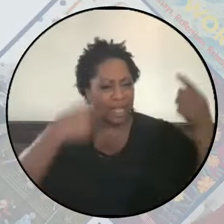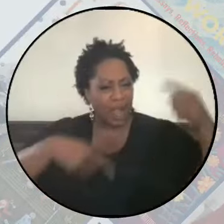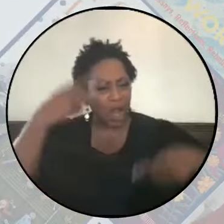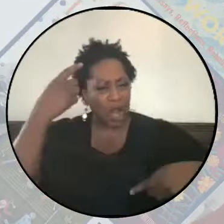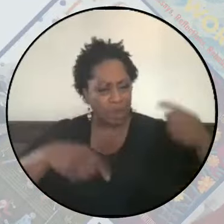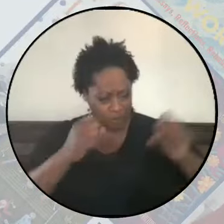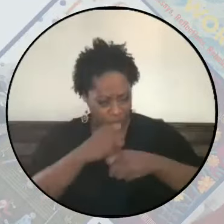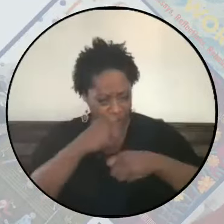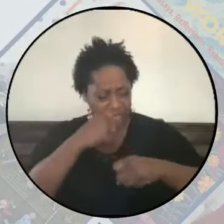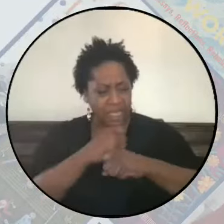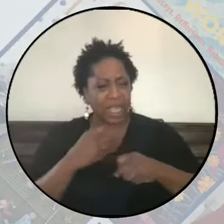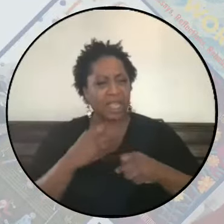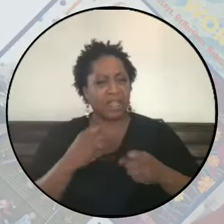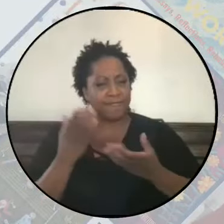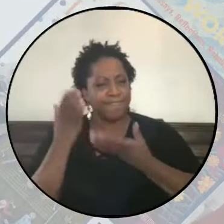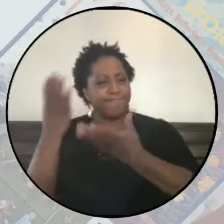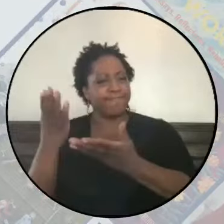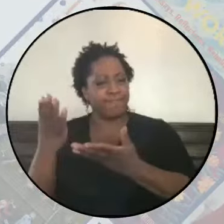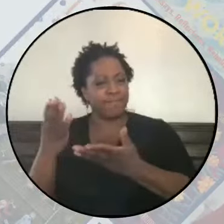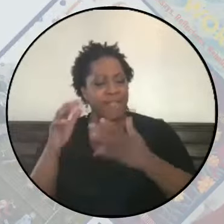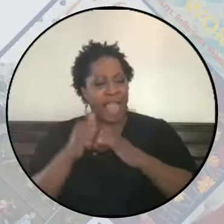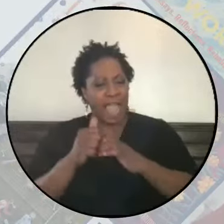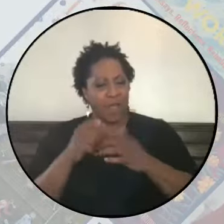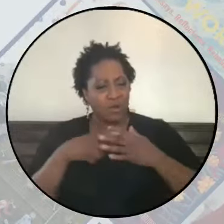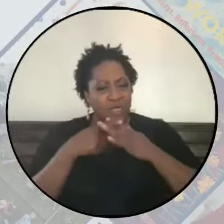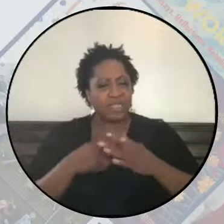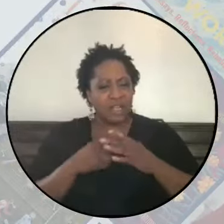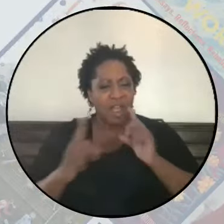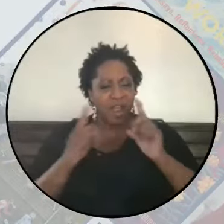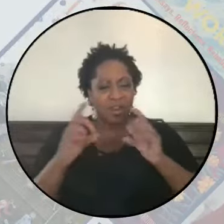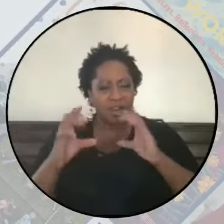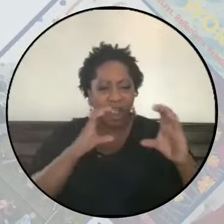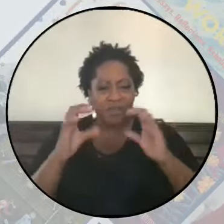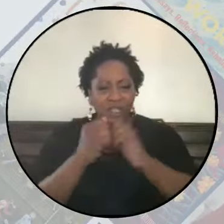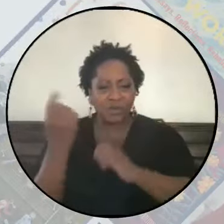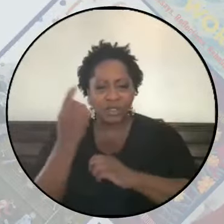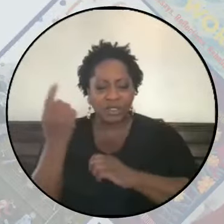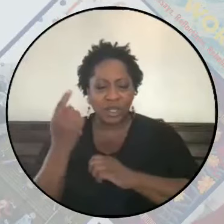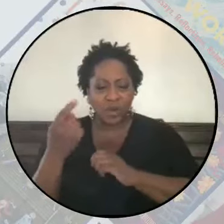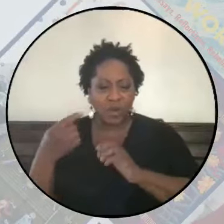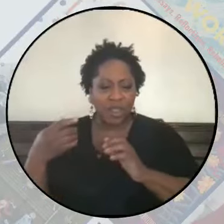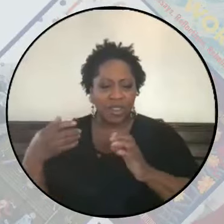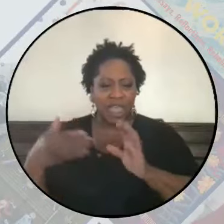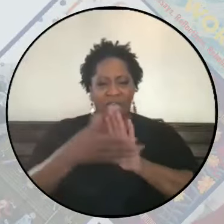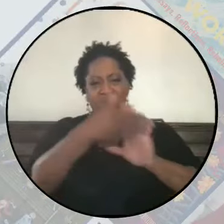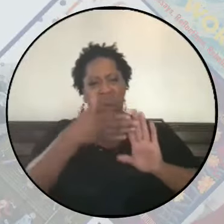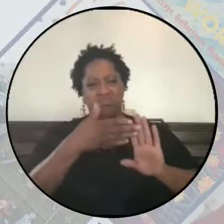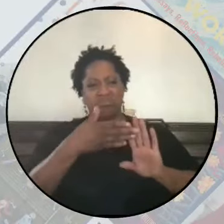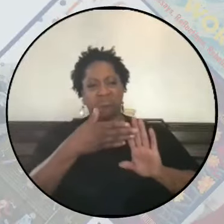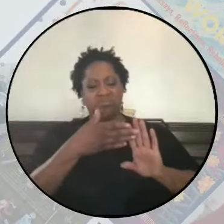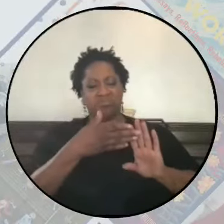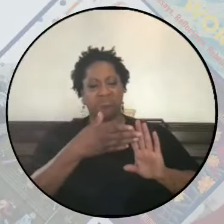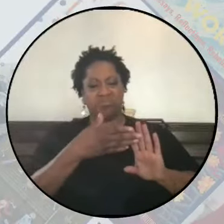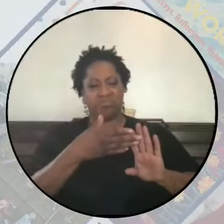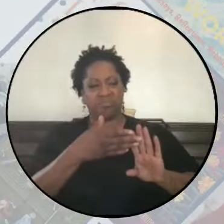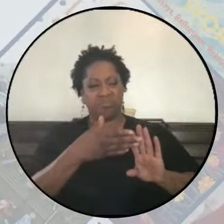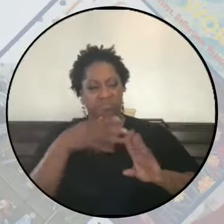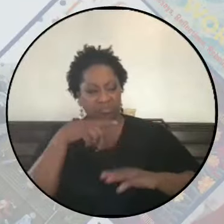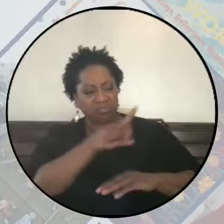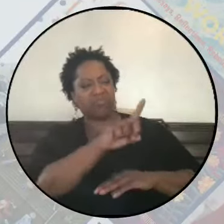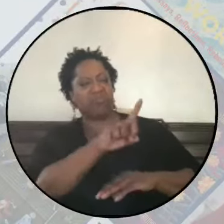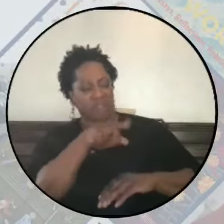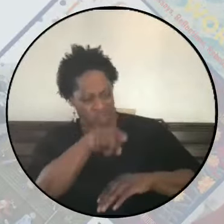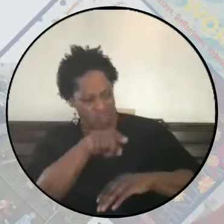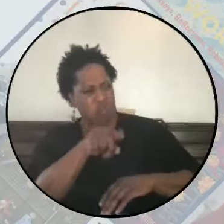we can make? How do we have conversations with someone who accuses us of being